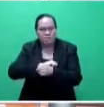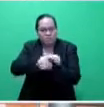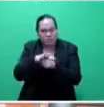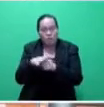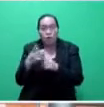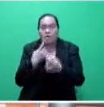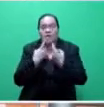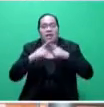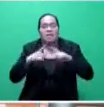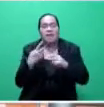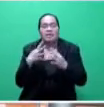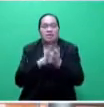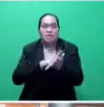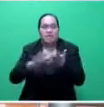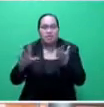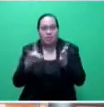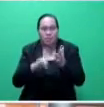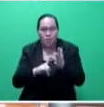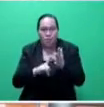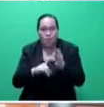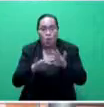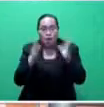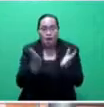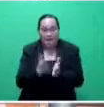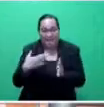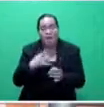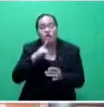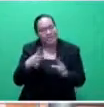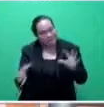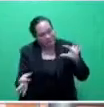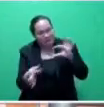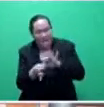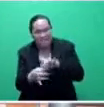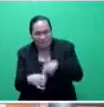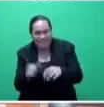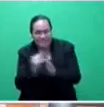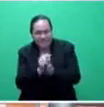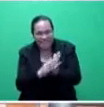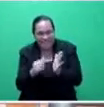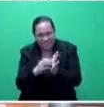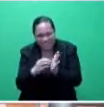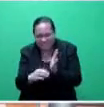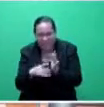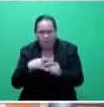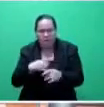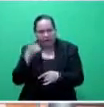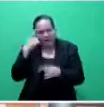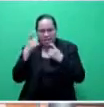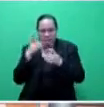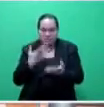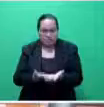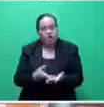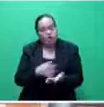Health Organization. So it's in relation to that section. Not a carte blanche approach across the act